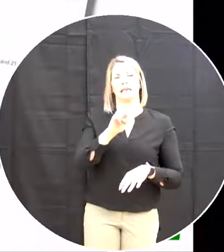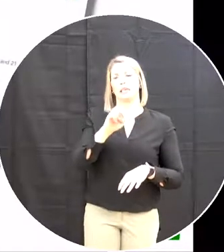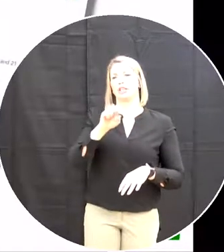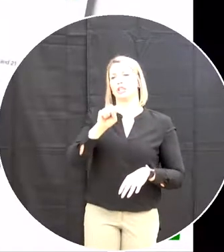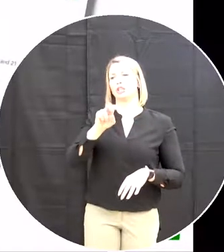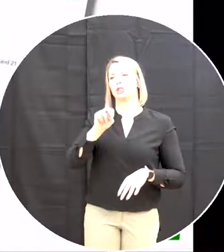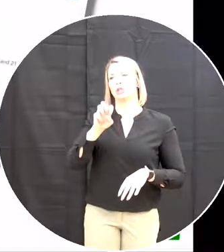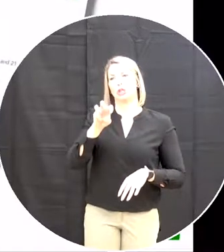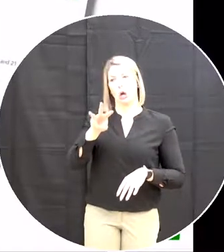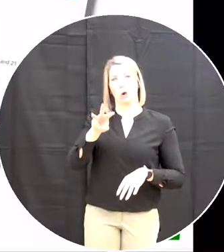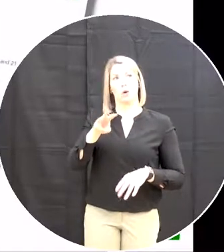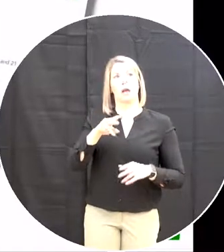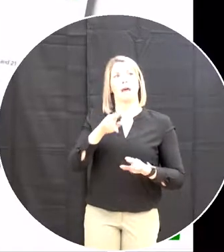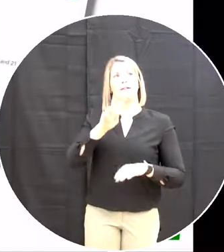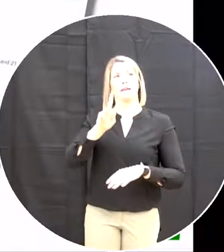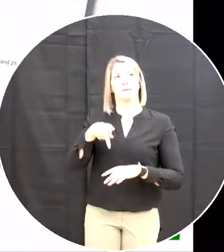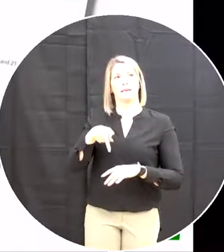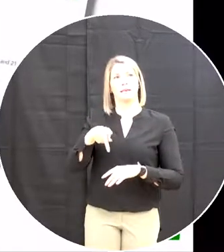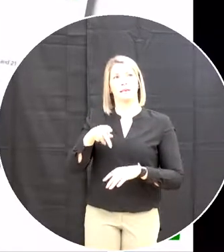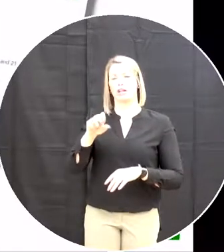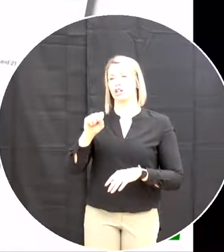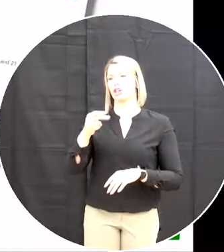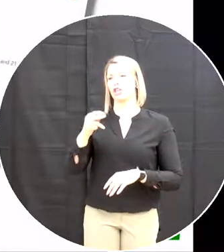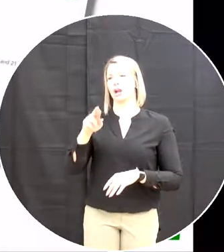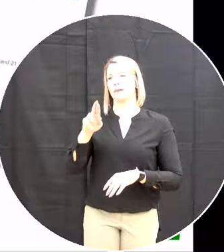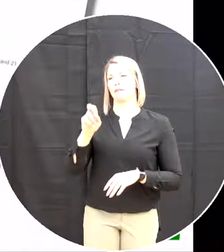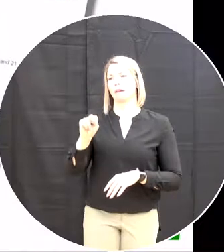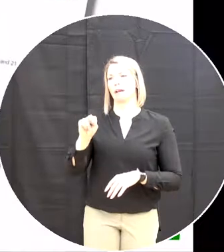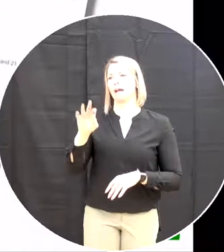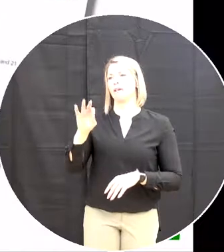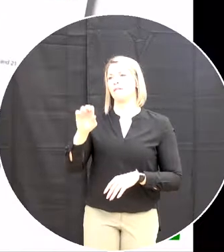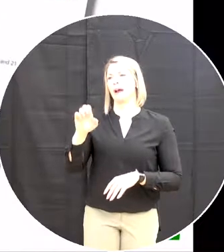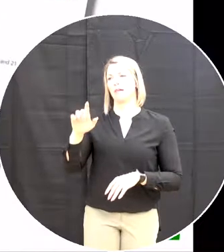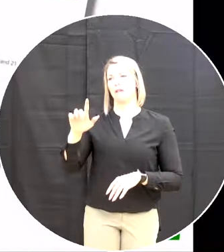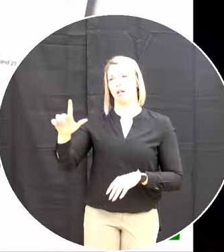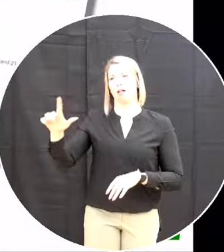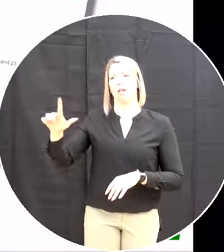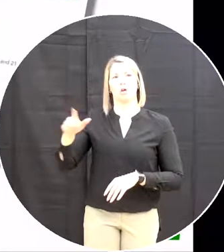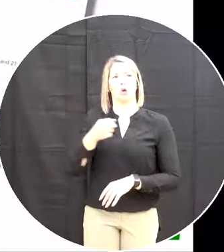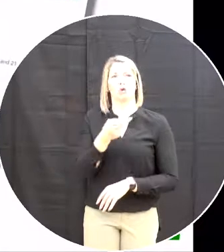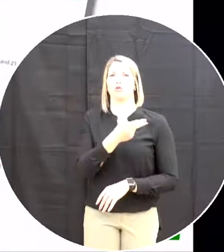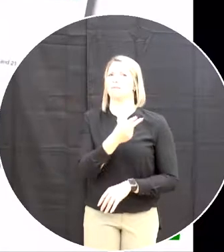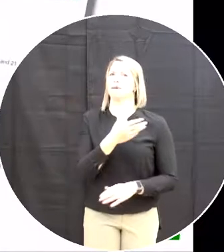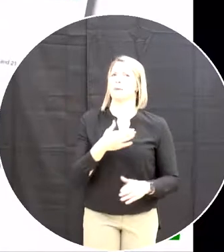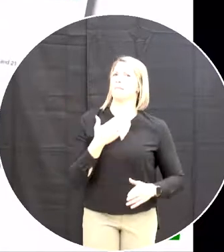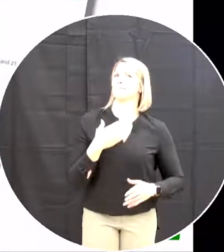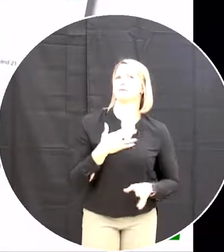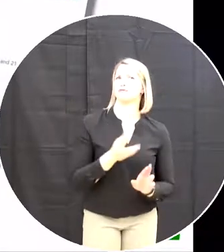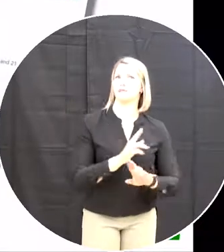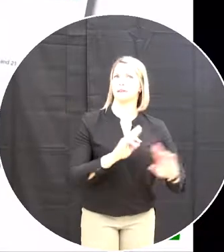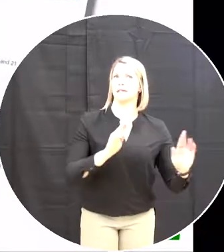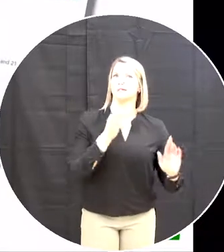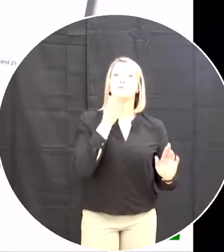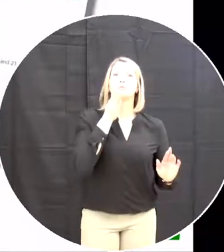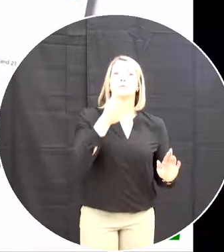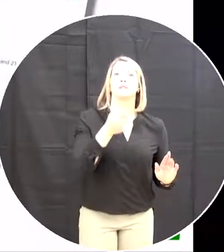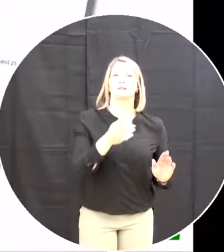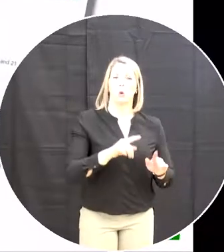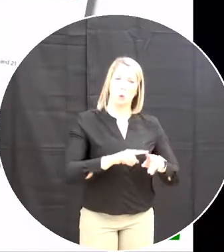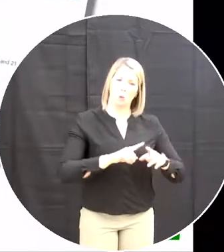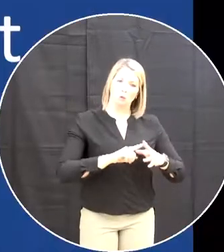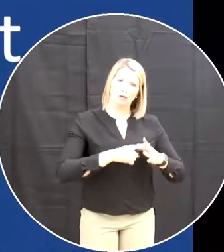they're up and running And ready to go And really happy about starting The September new school year In the new facility